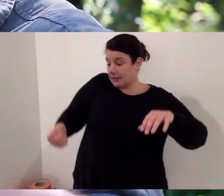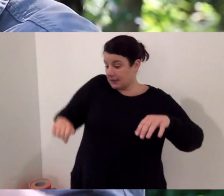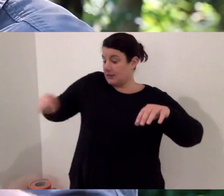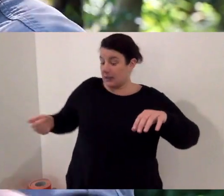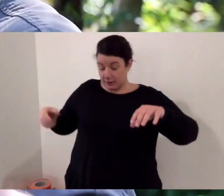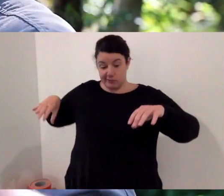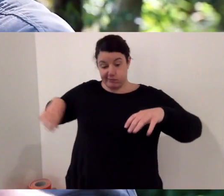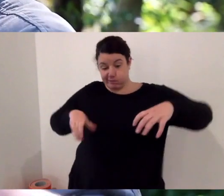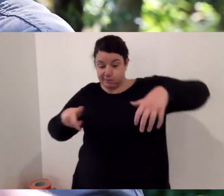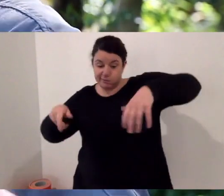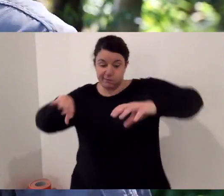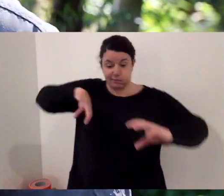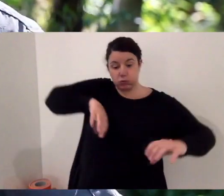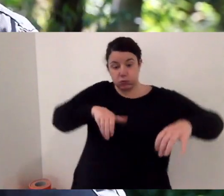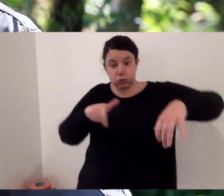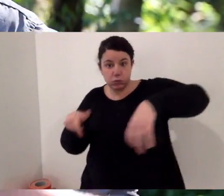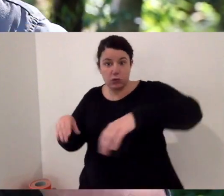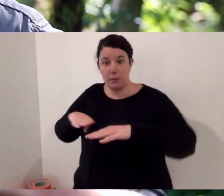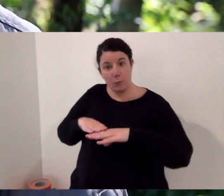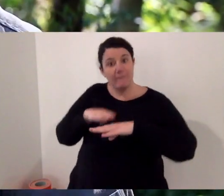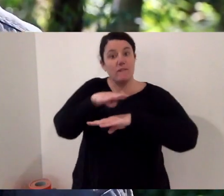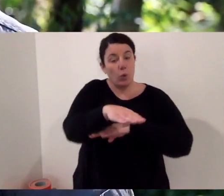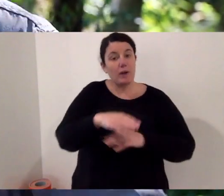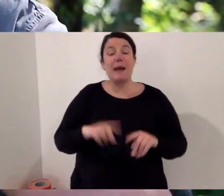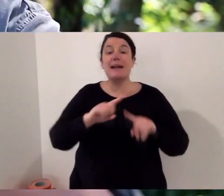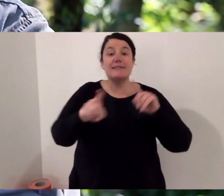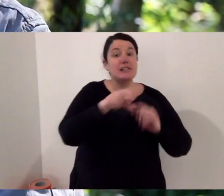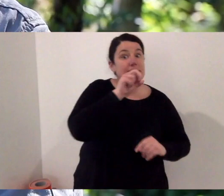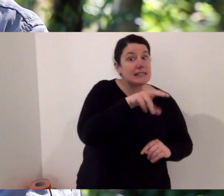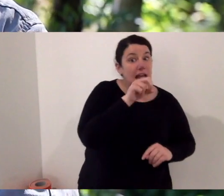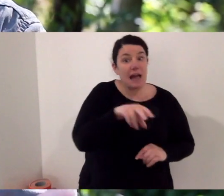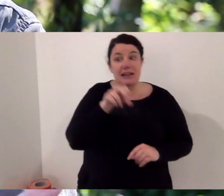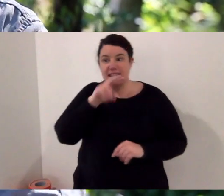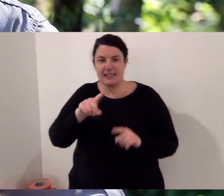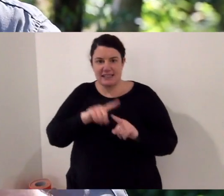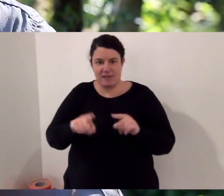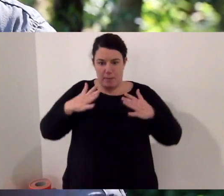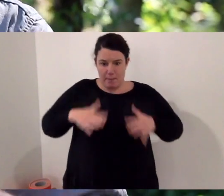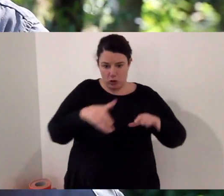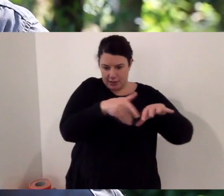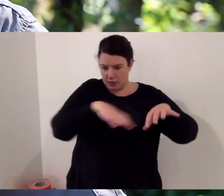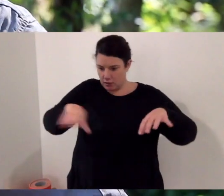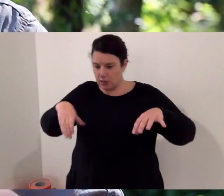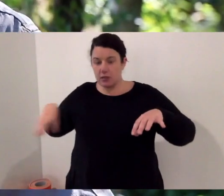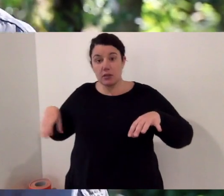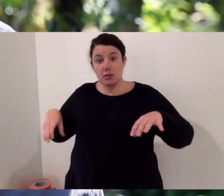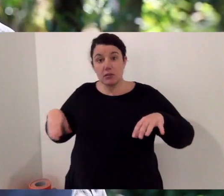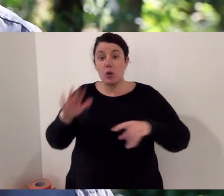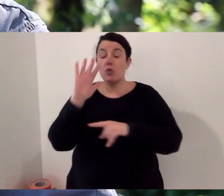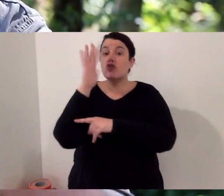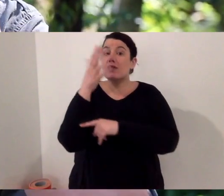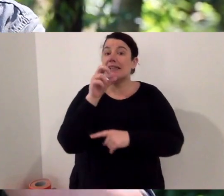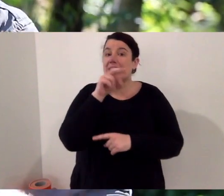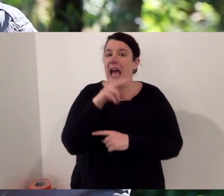sequentially moving down the body, the snake actually uses that as a way to take itself forward. But different snakes have different